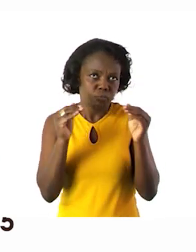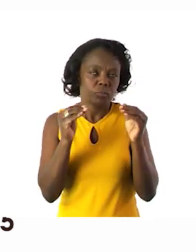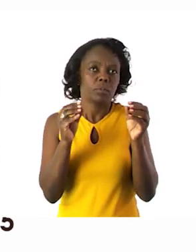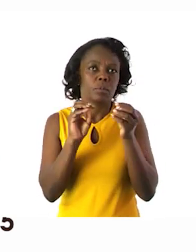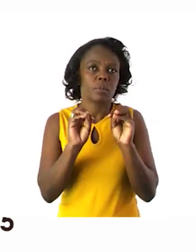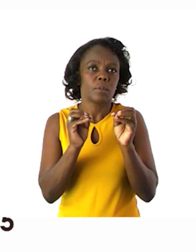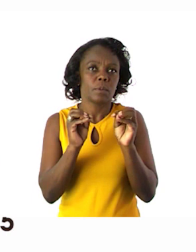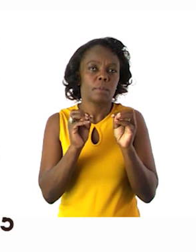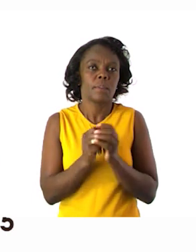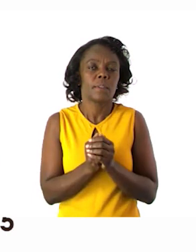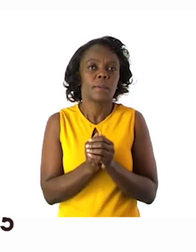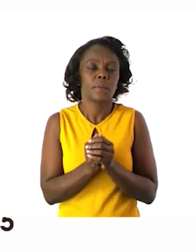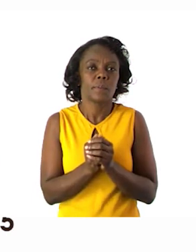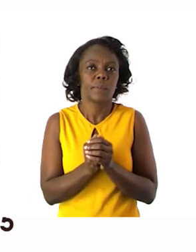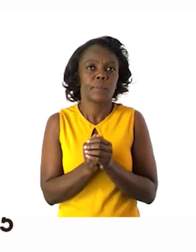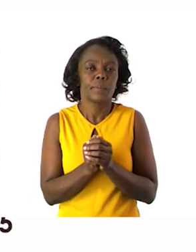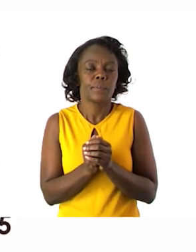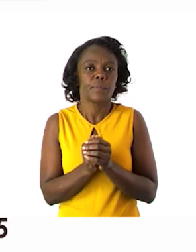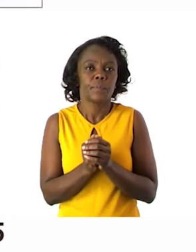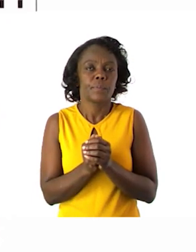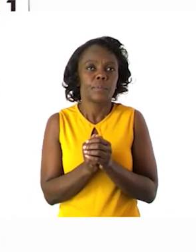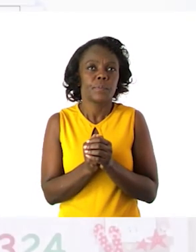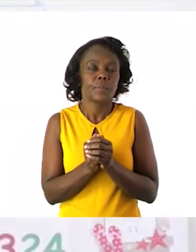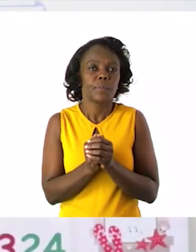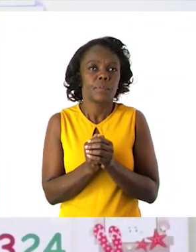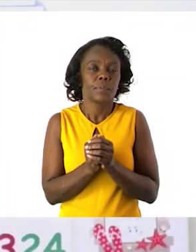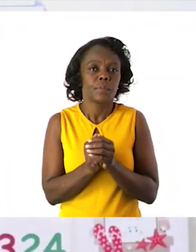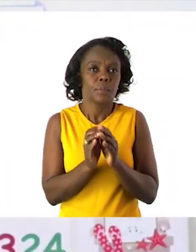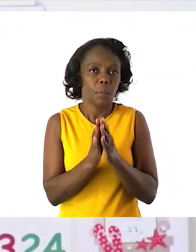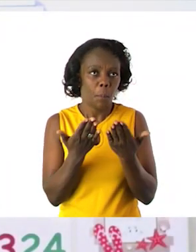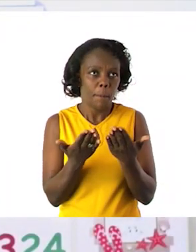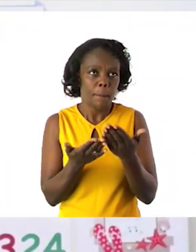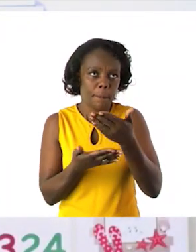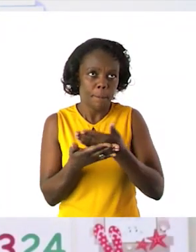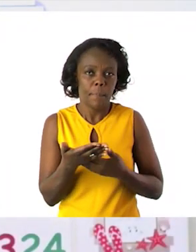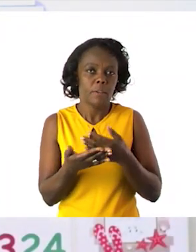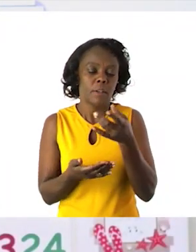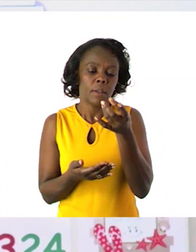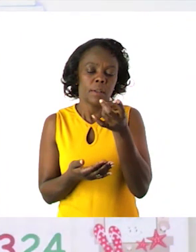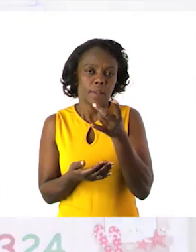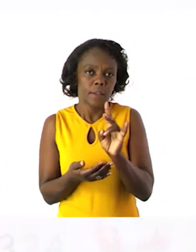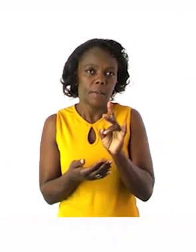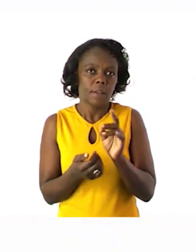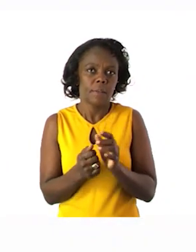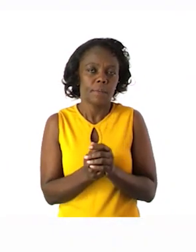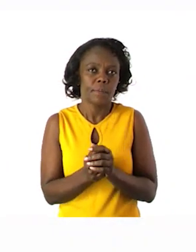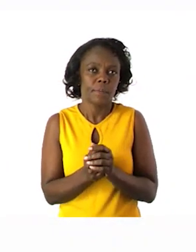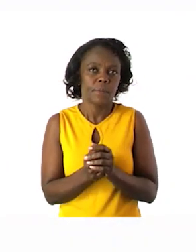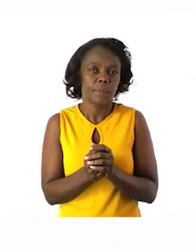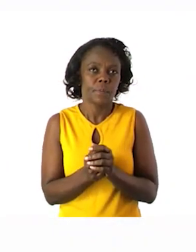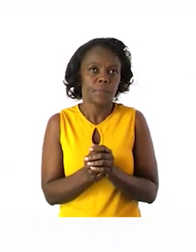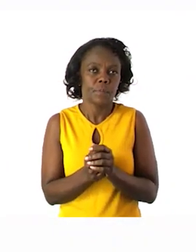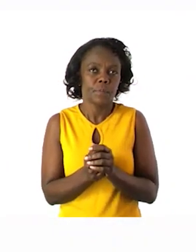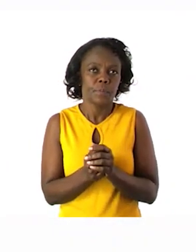counting in 2. Now we can go to page 7. Page On page